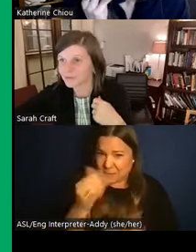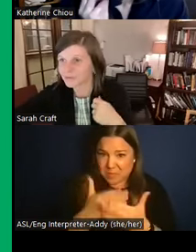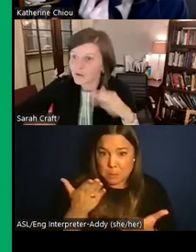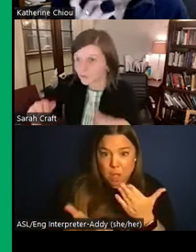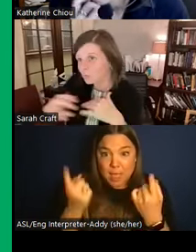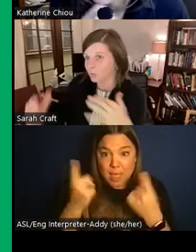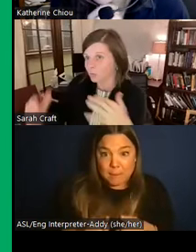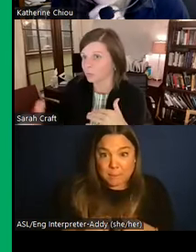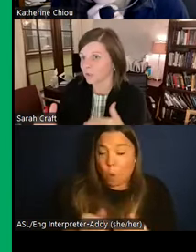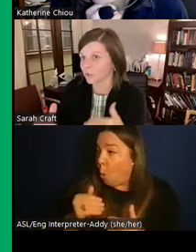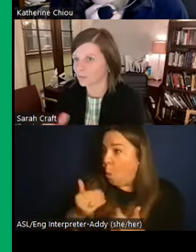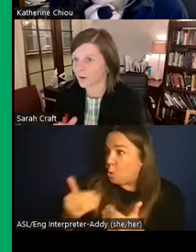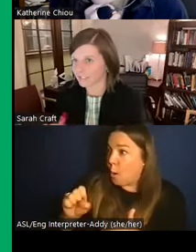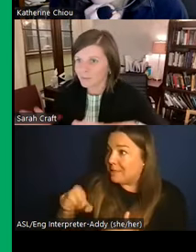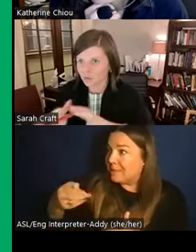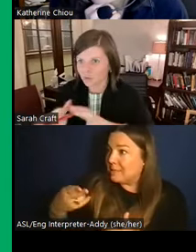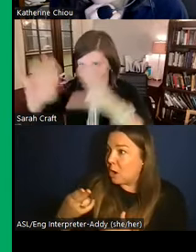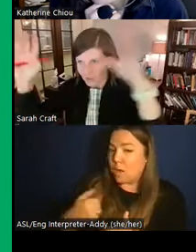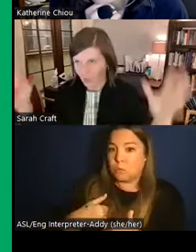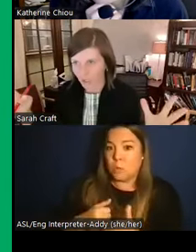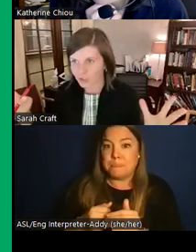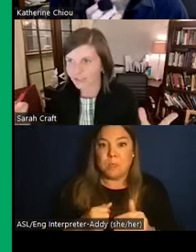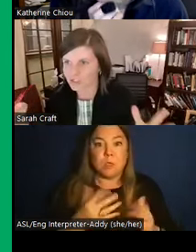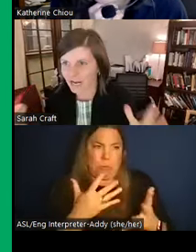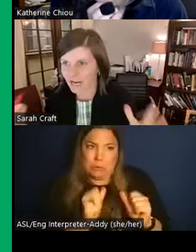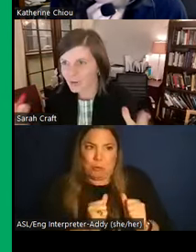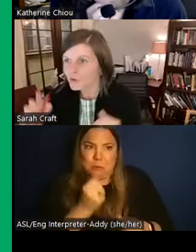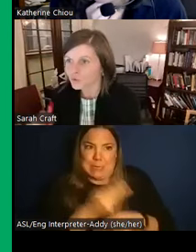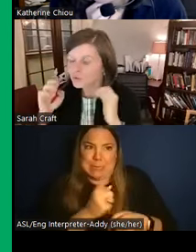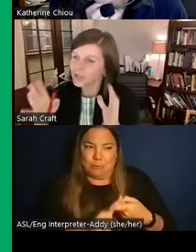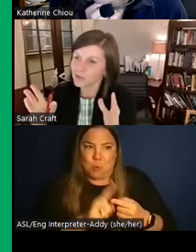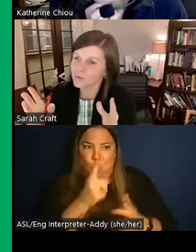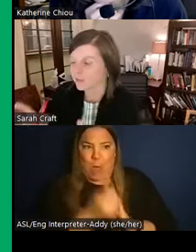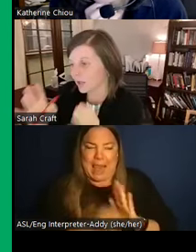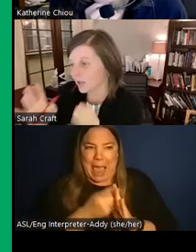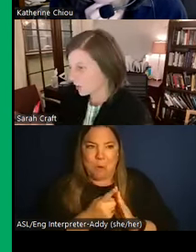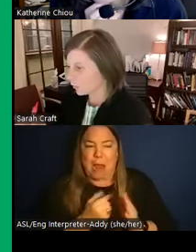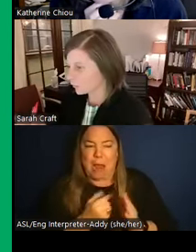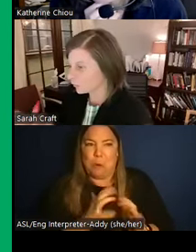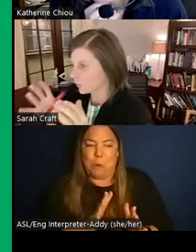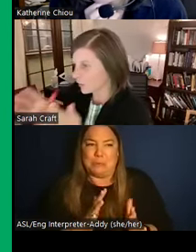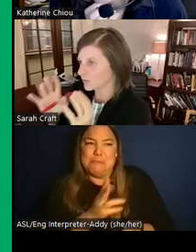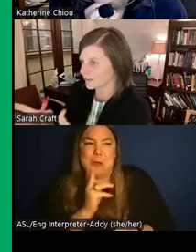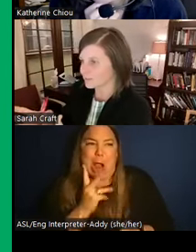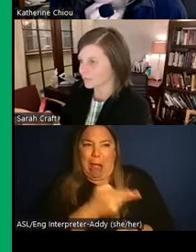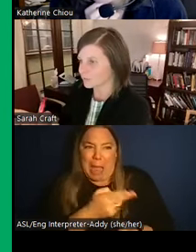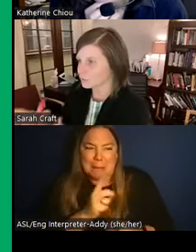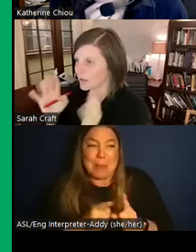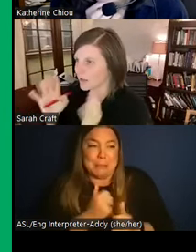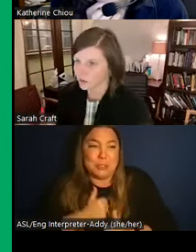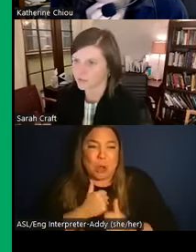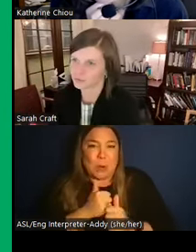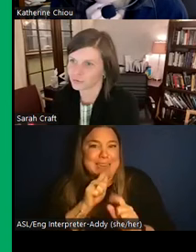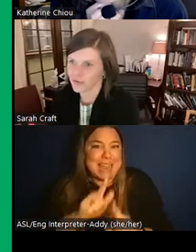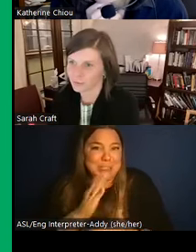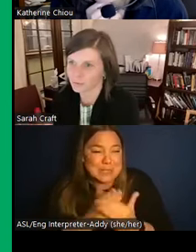Sarah. No, it's just we're getting, we want to keep it to our archaeology. So I'm going to cut you off then. I'm sorry to folks whose questions I didn't get to.